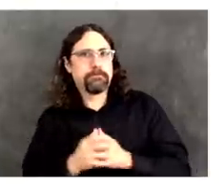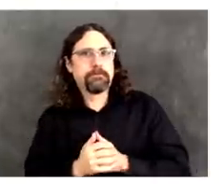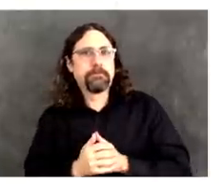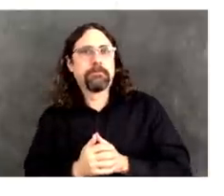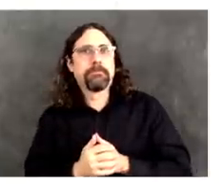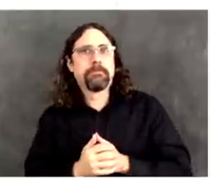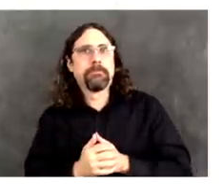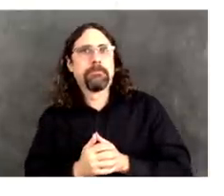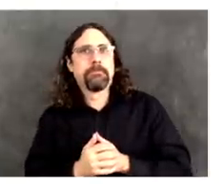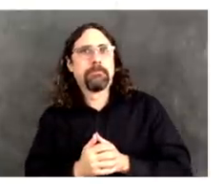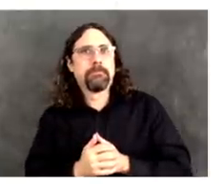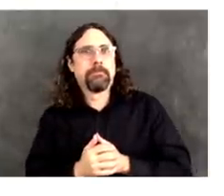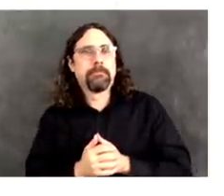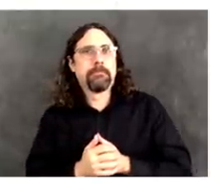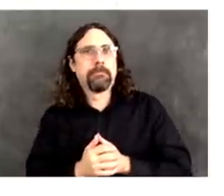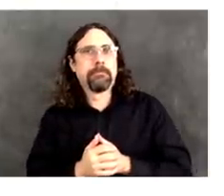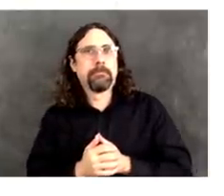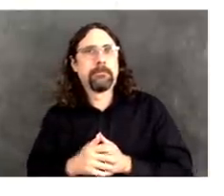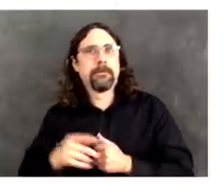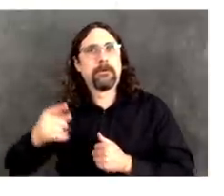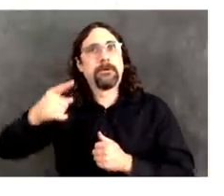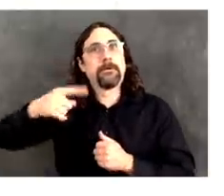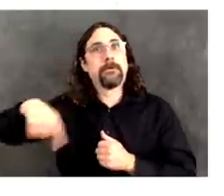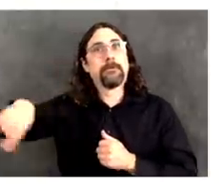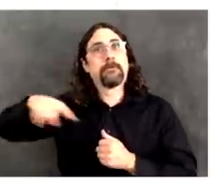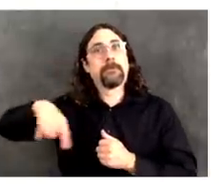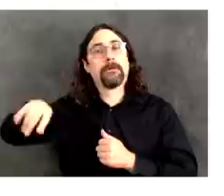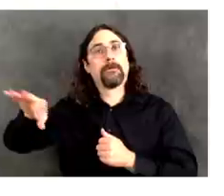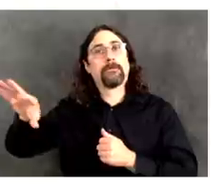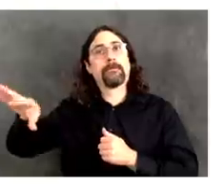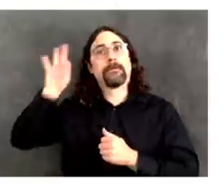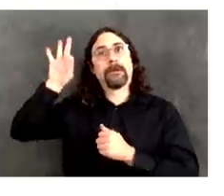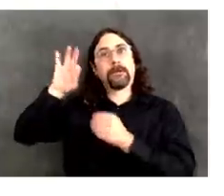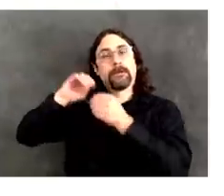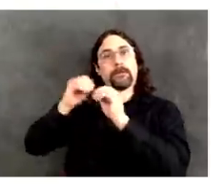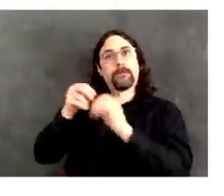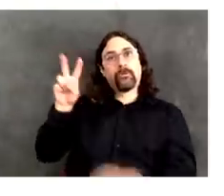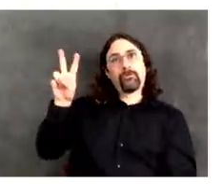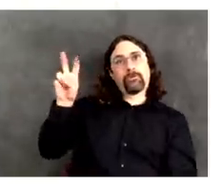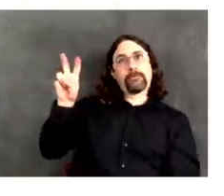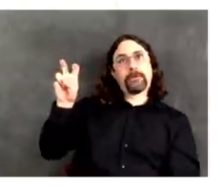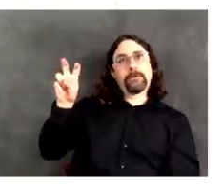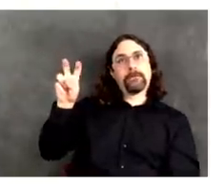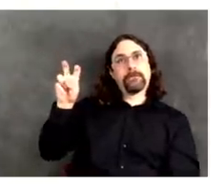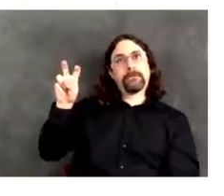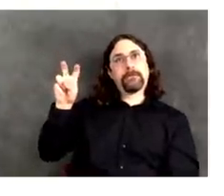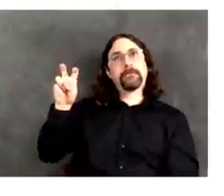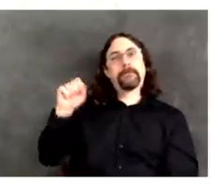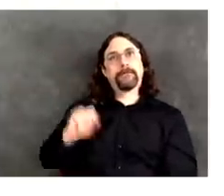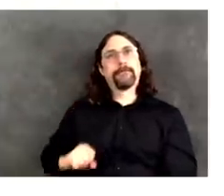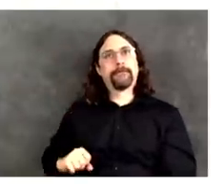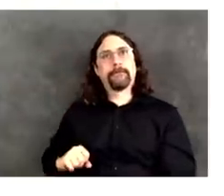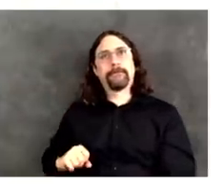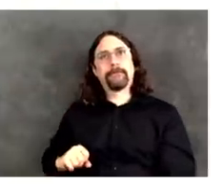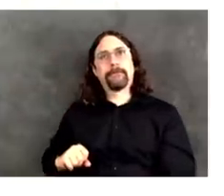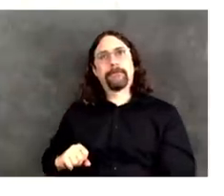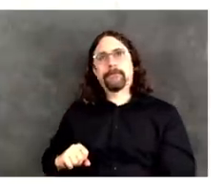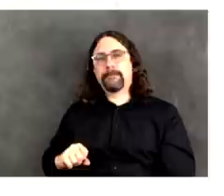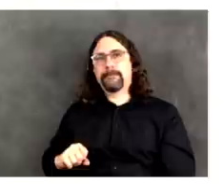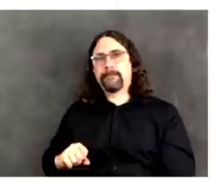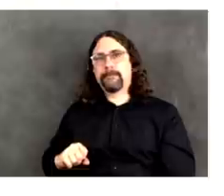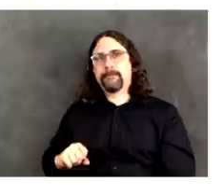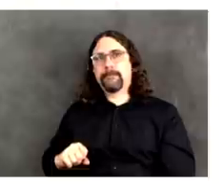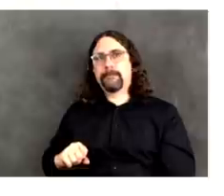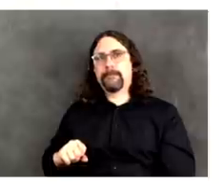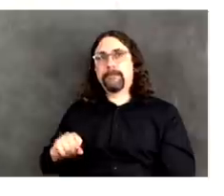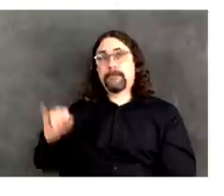of visits that we would anticipate seeing in previous years for that same time period. So it's